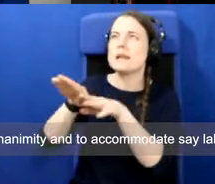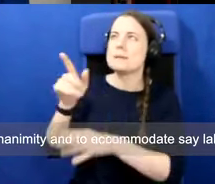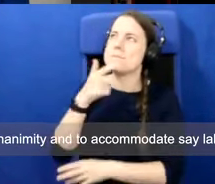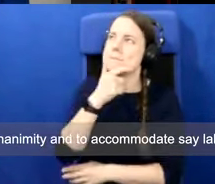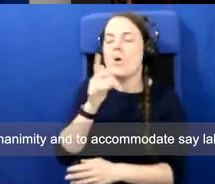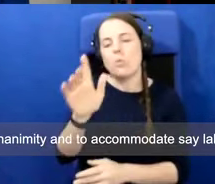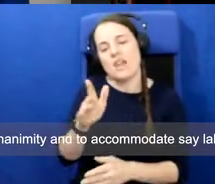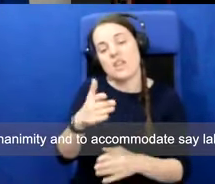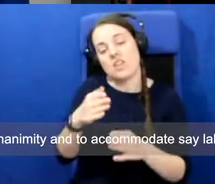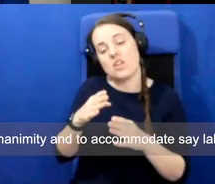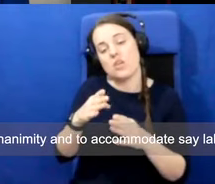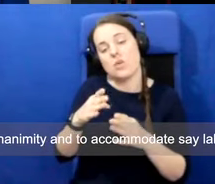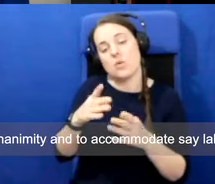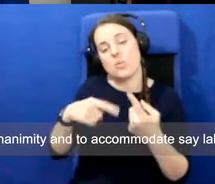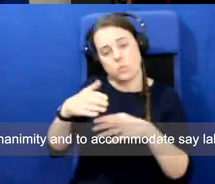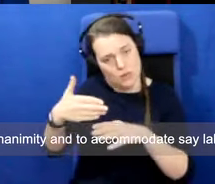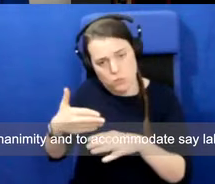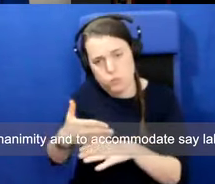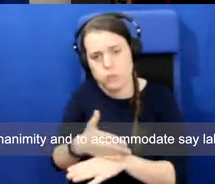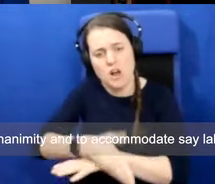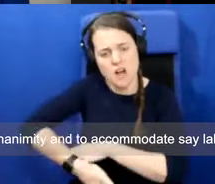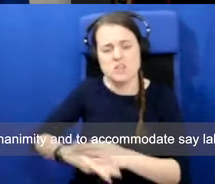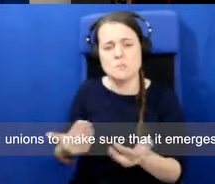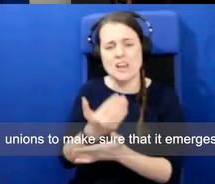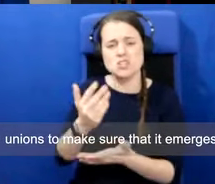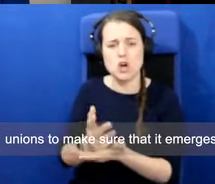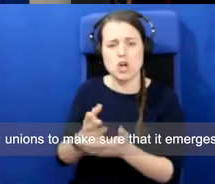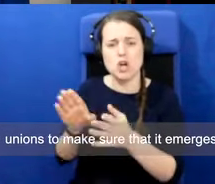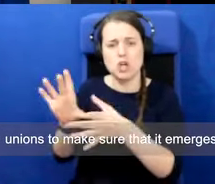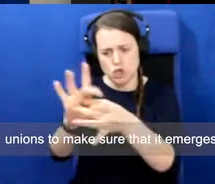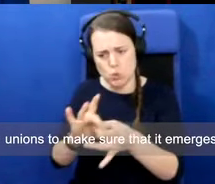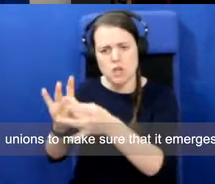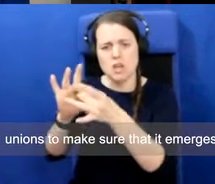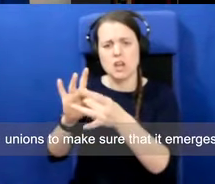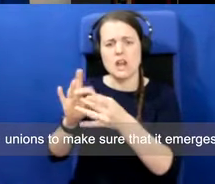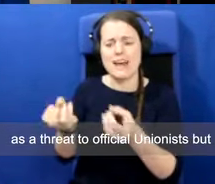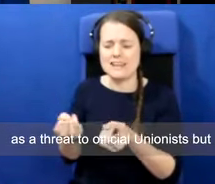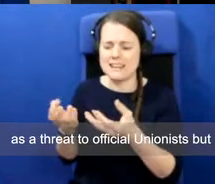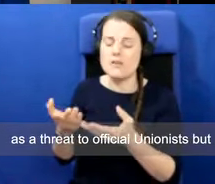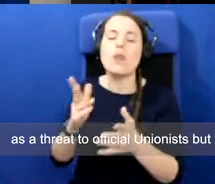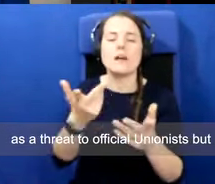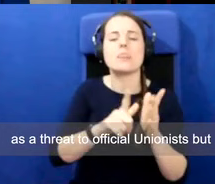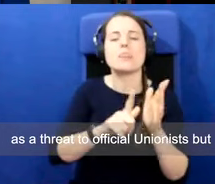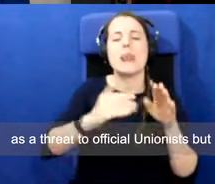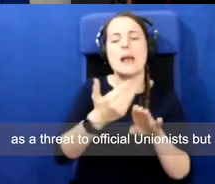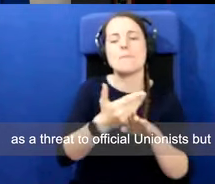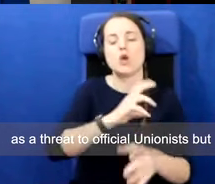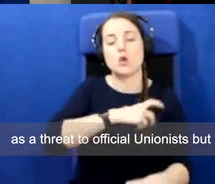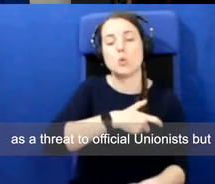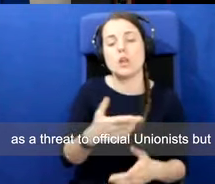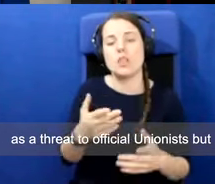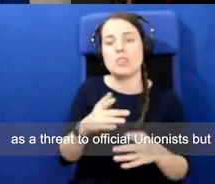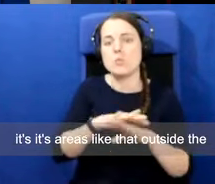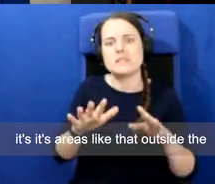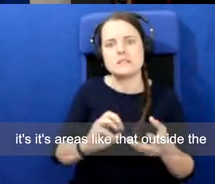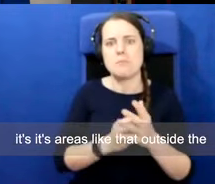to ensure that unanimity and to accommodate Labour unions to make sure that it emerges as a threat